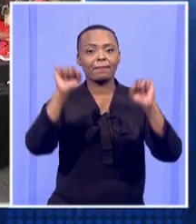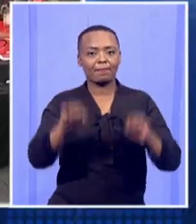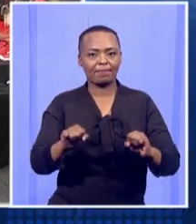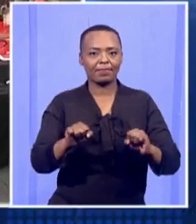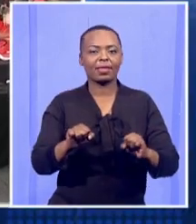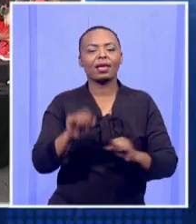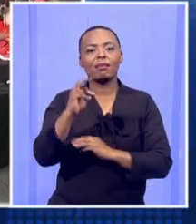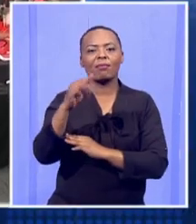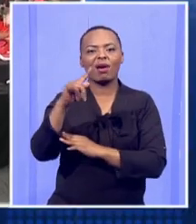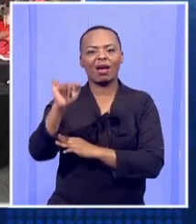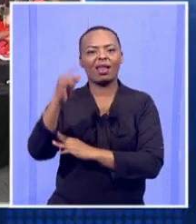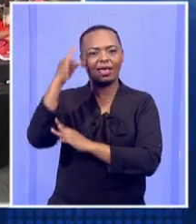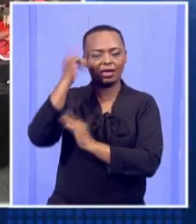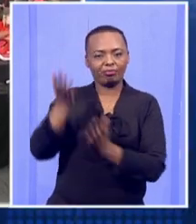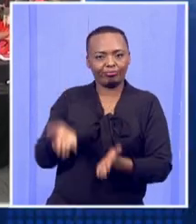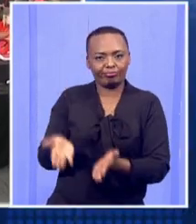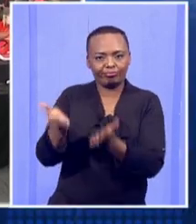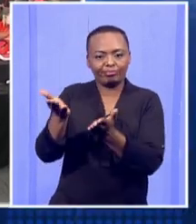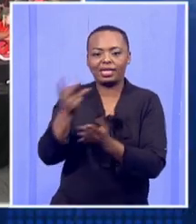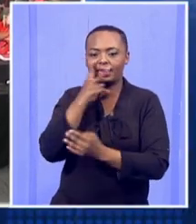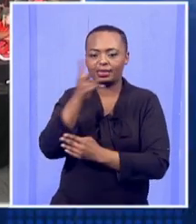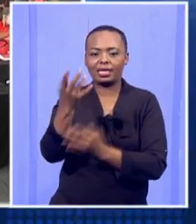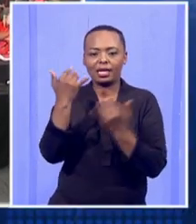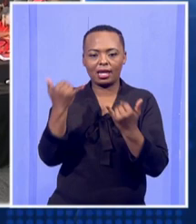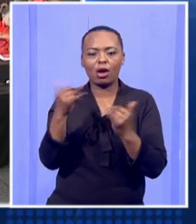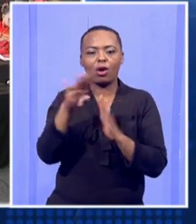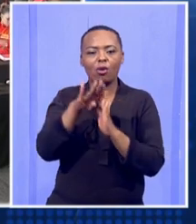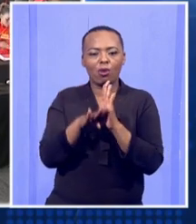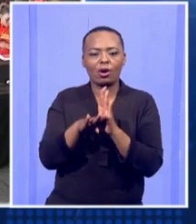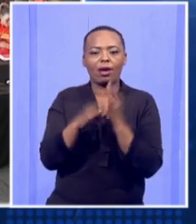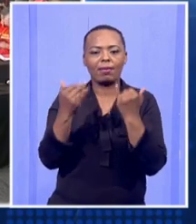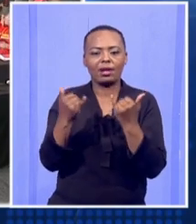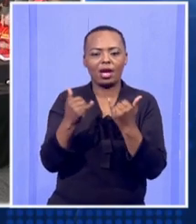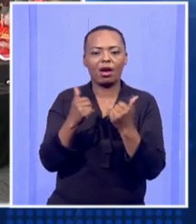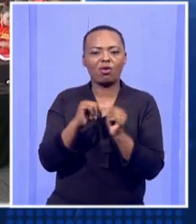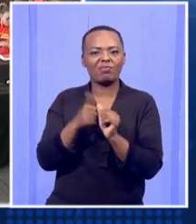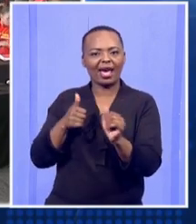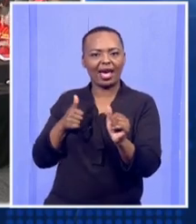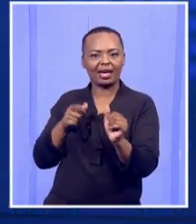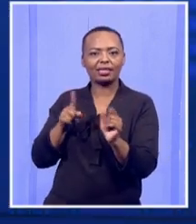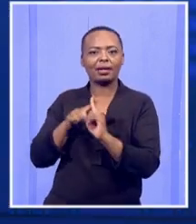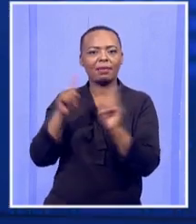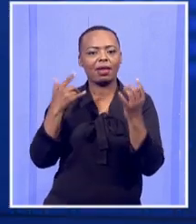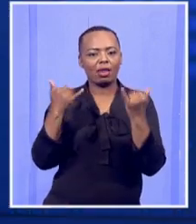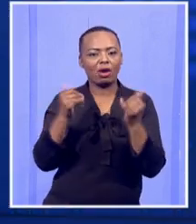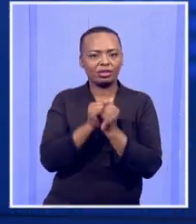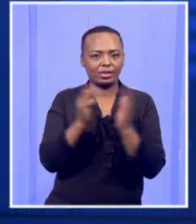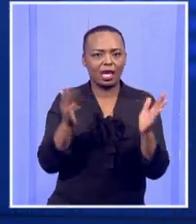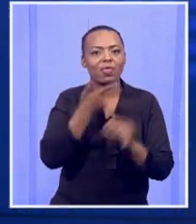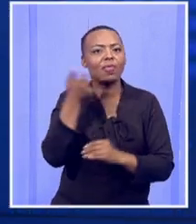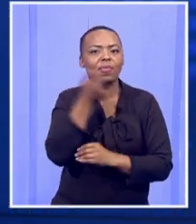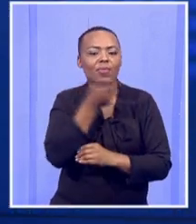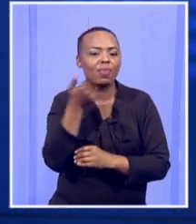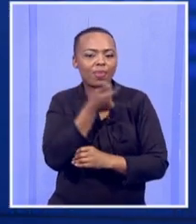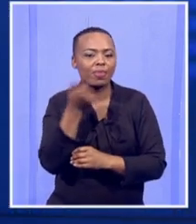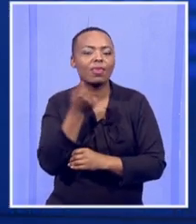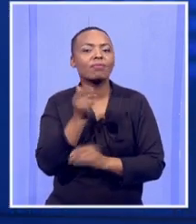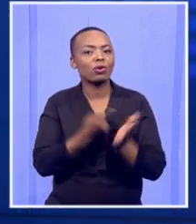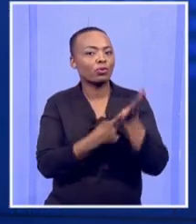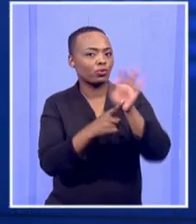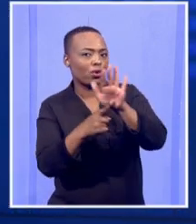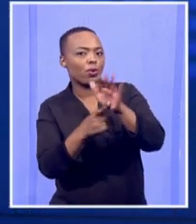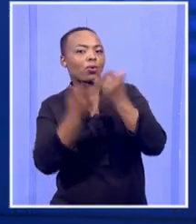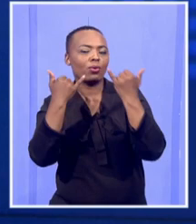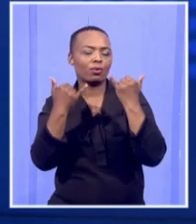I think we should leave you to it because we can see the program there behind you is also just about to get underway. But no doubt we will be touching base